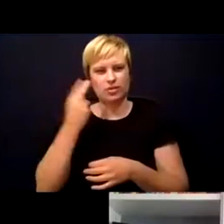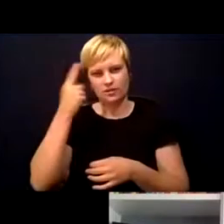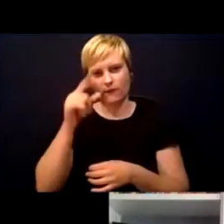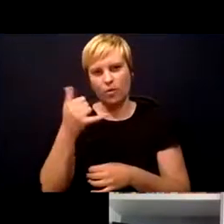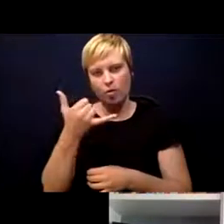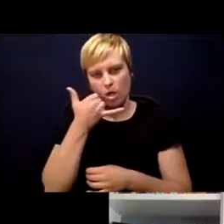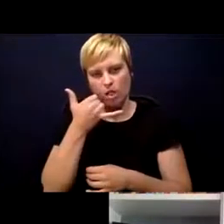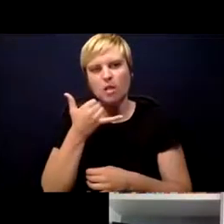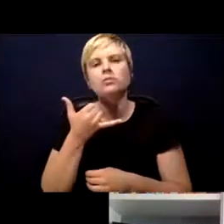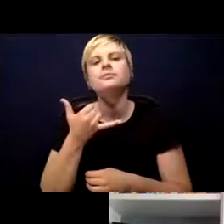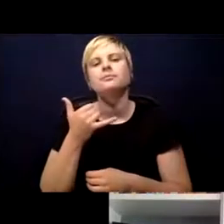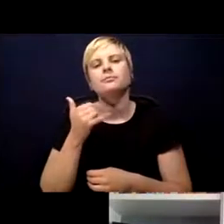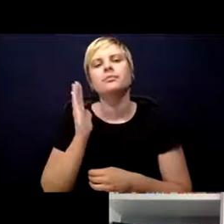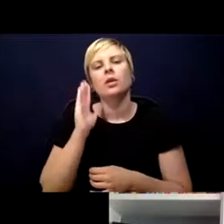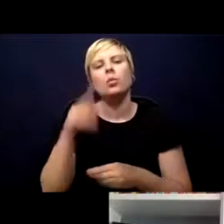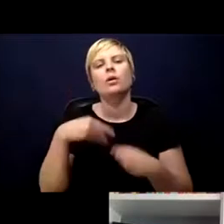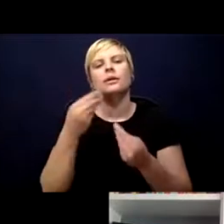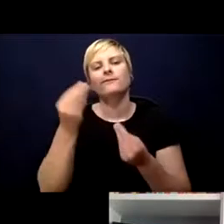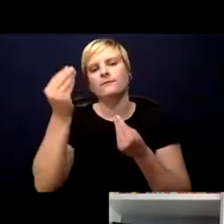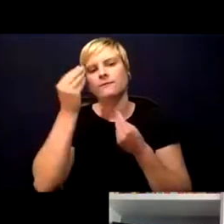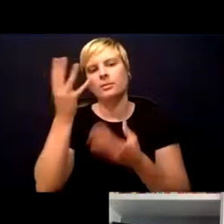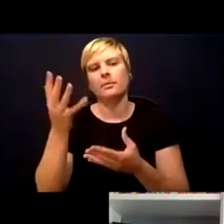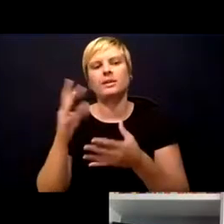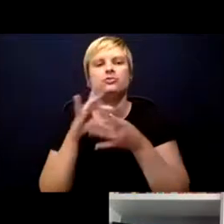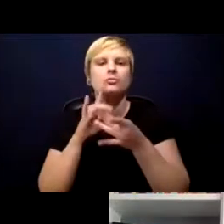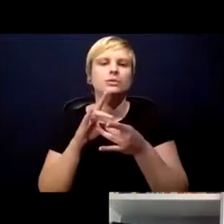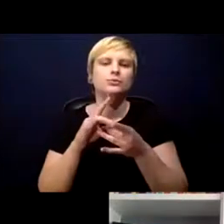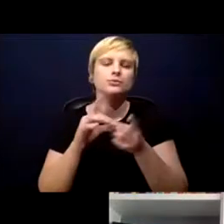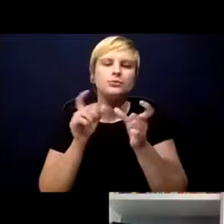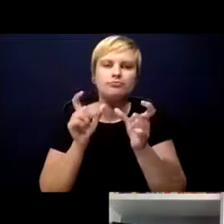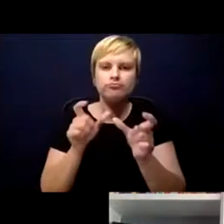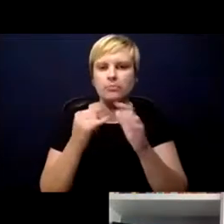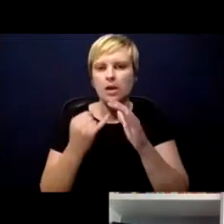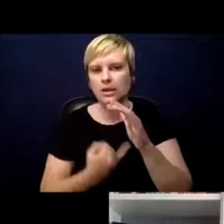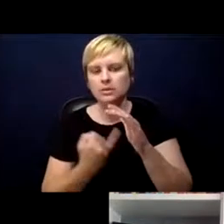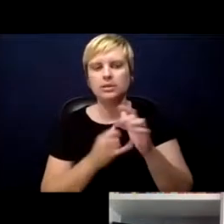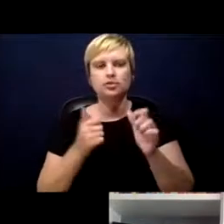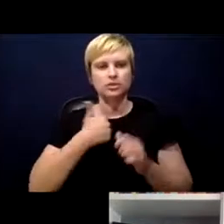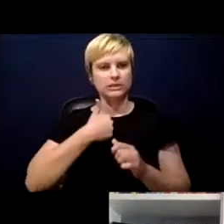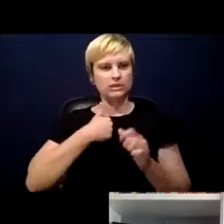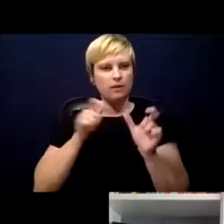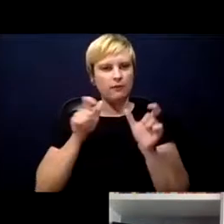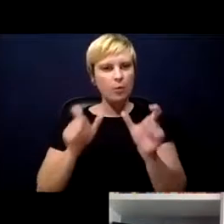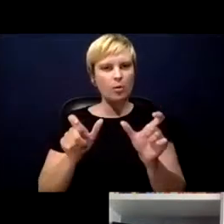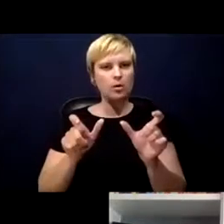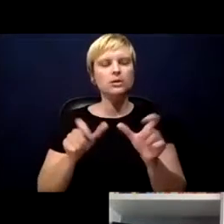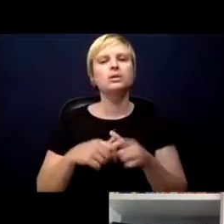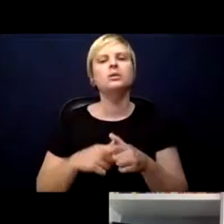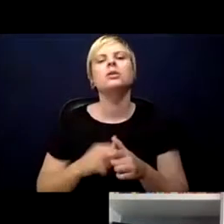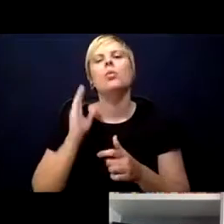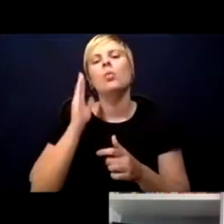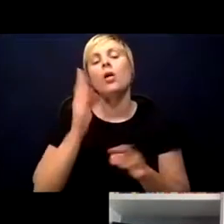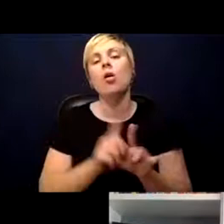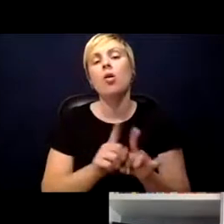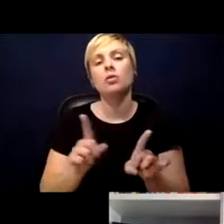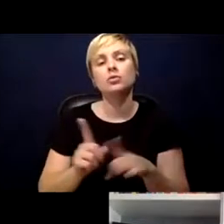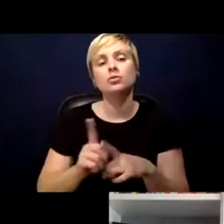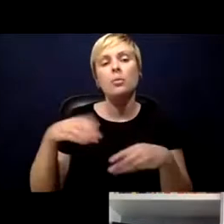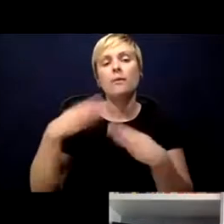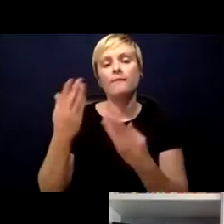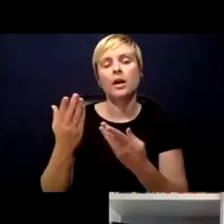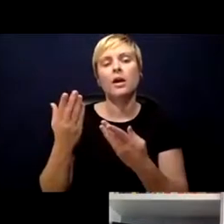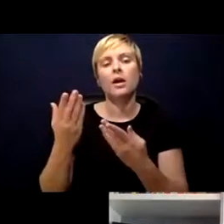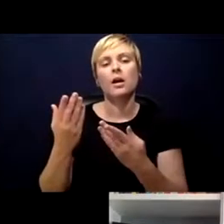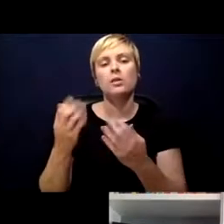provide you with information as far as isolation, self quarantine. We will also provide you with